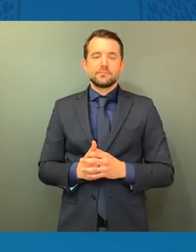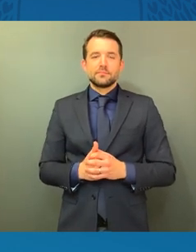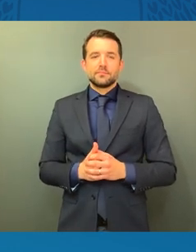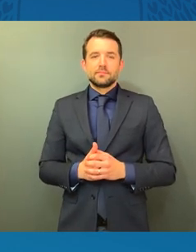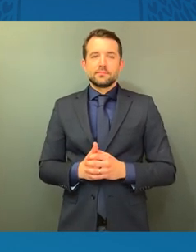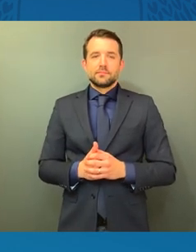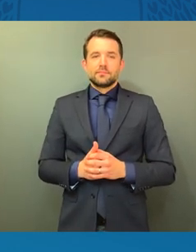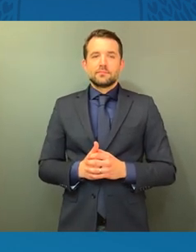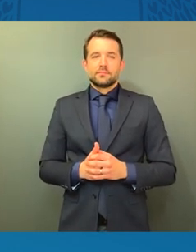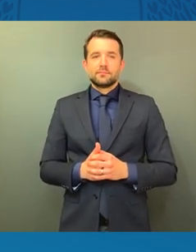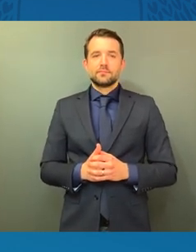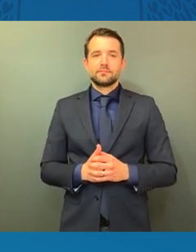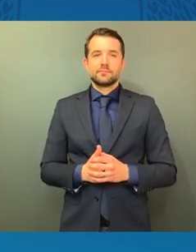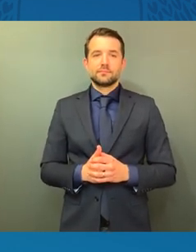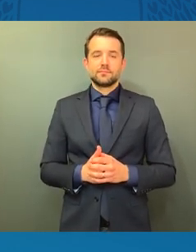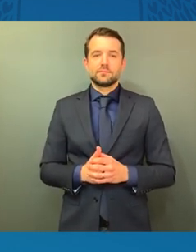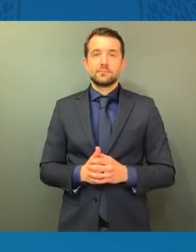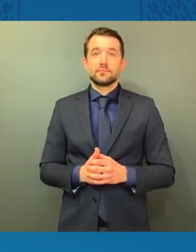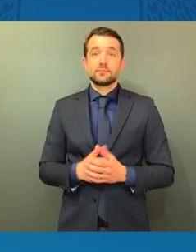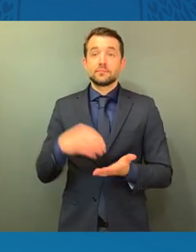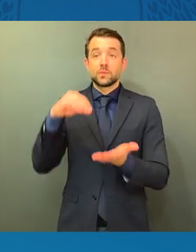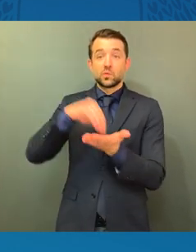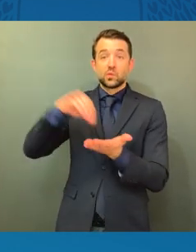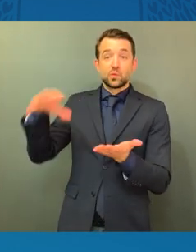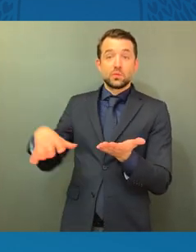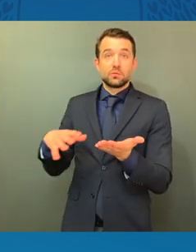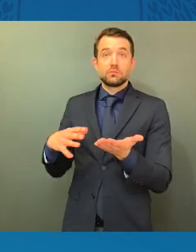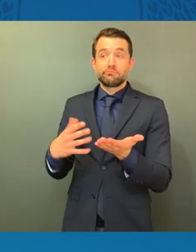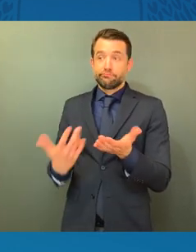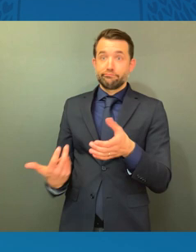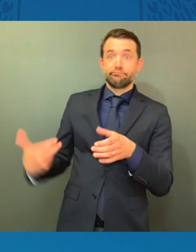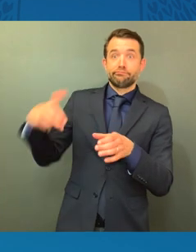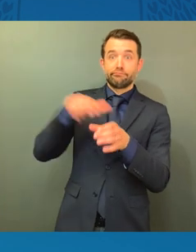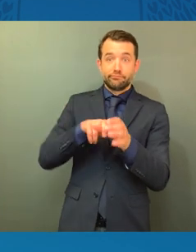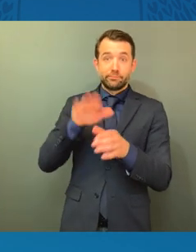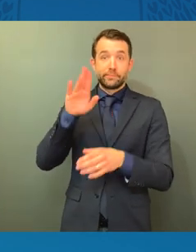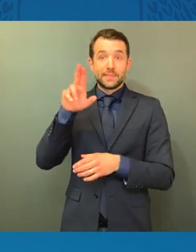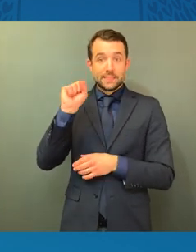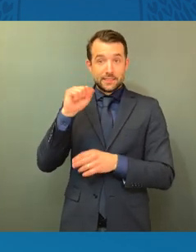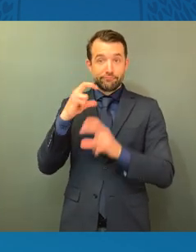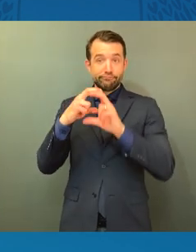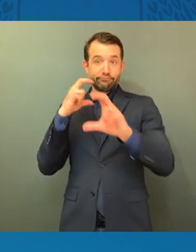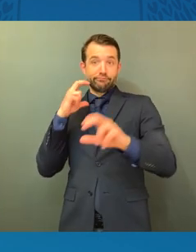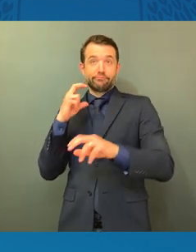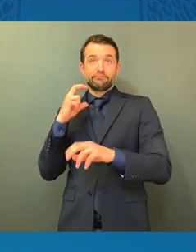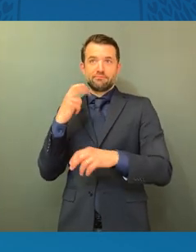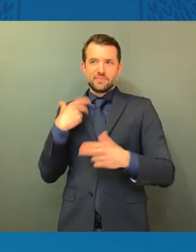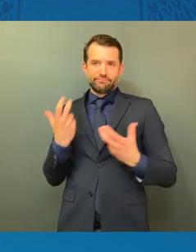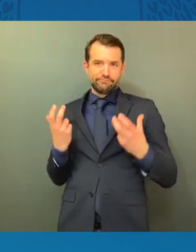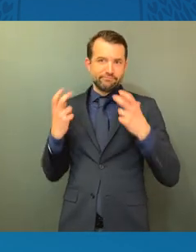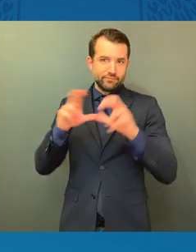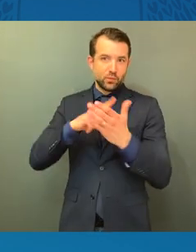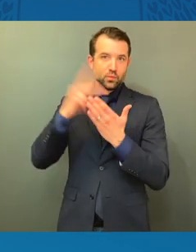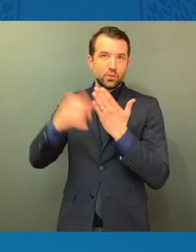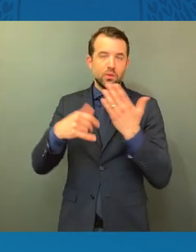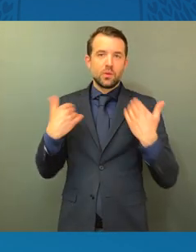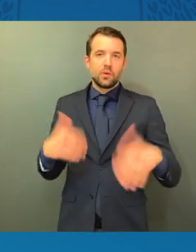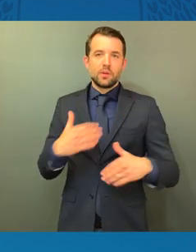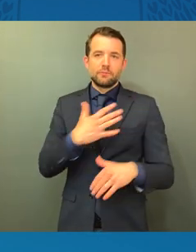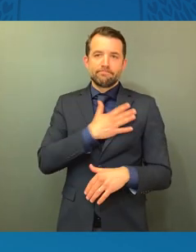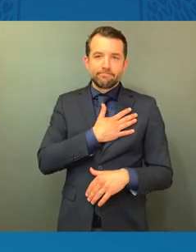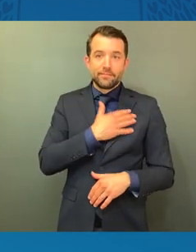And for those students who take the school bus, we are investing in a program that is especially close to my heart. Yellow school buses